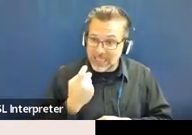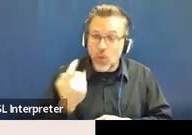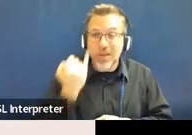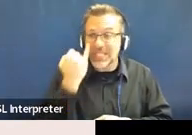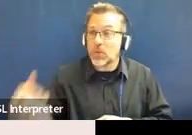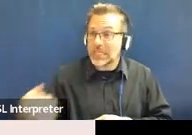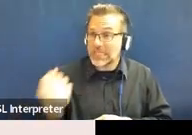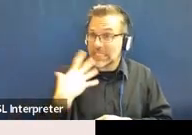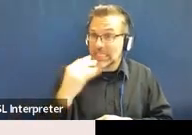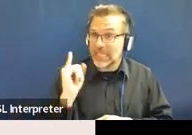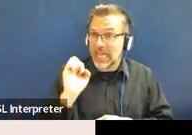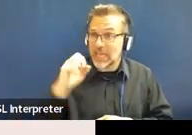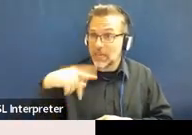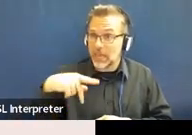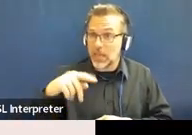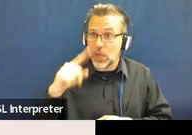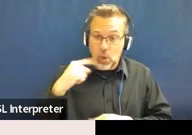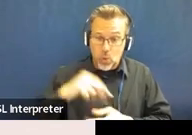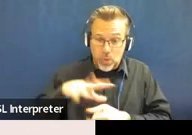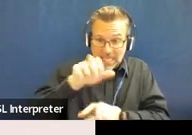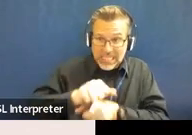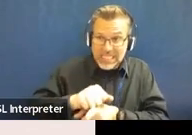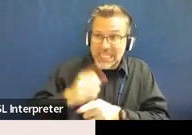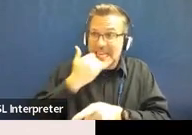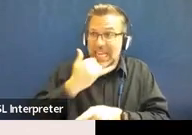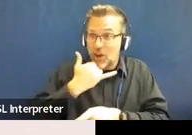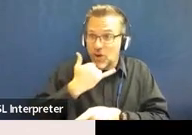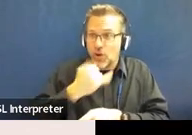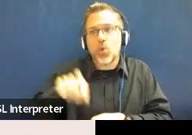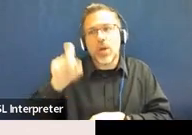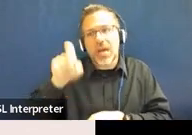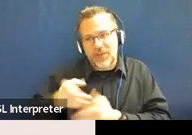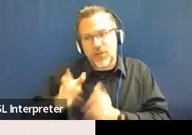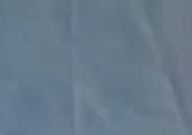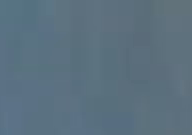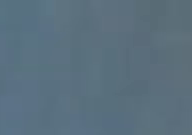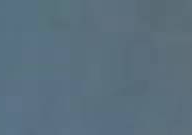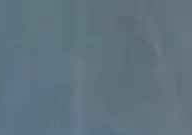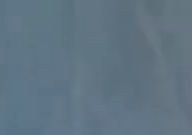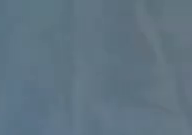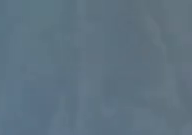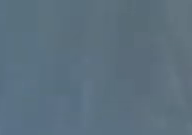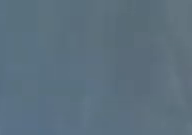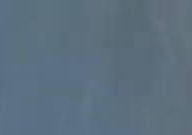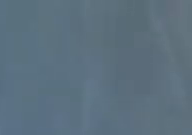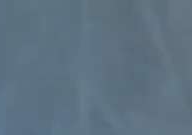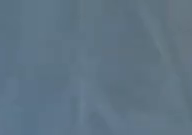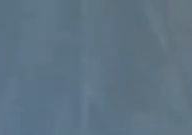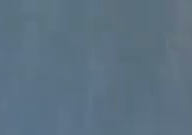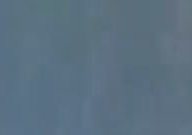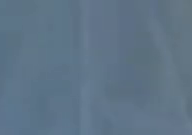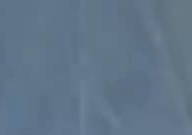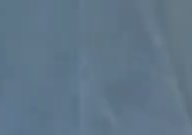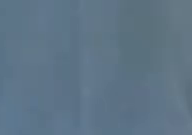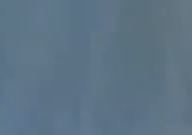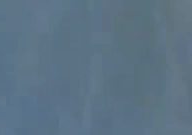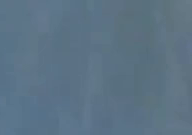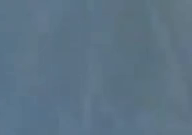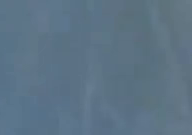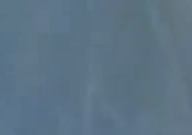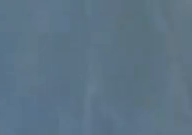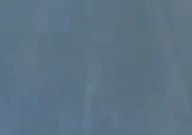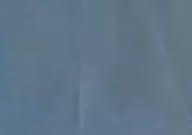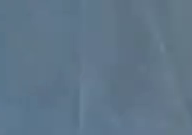and we see an error, that we have to ask you to correct it. And then we have to look for what's called systemic correction moving forward. So,